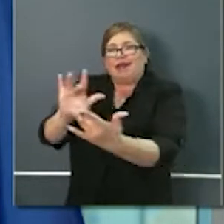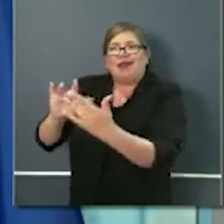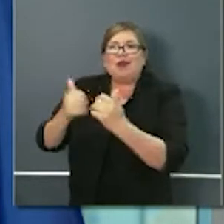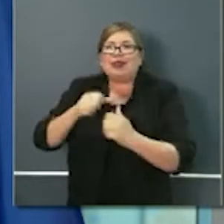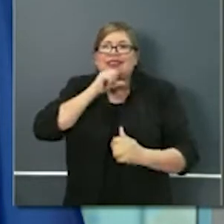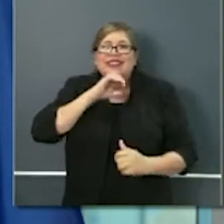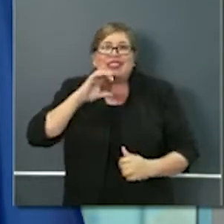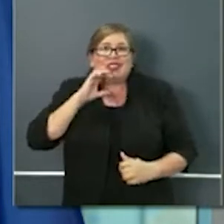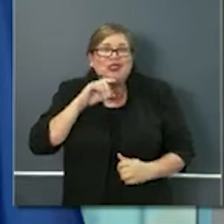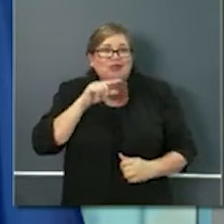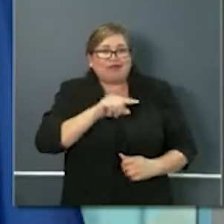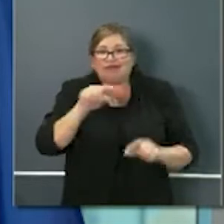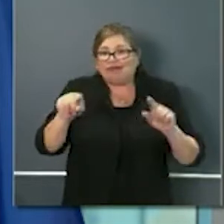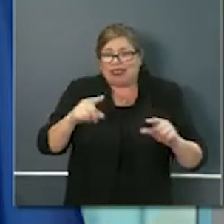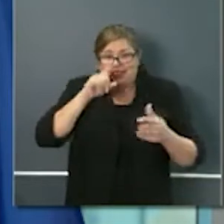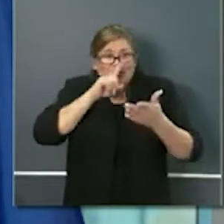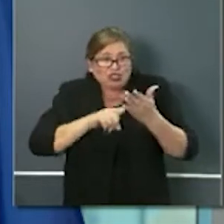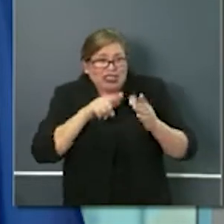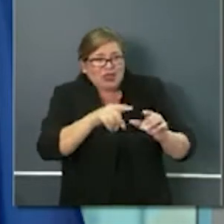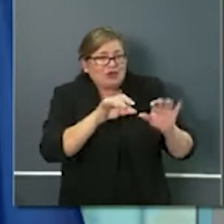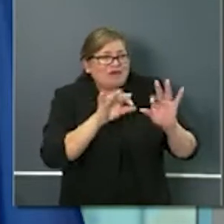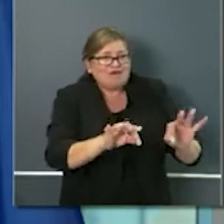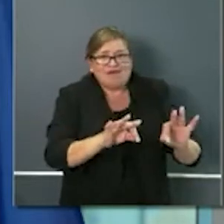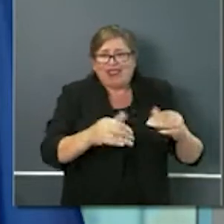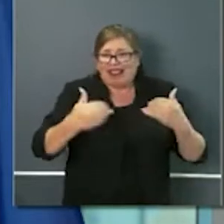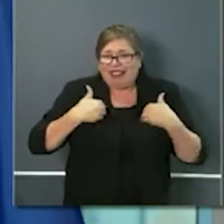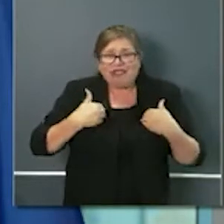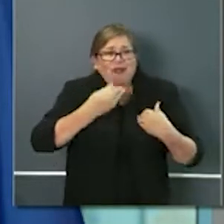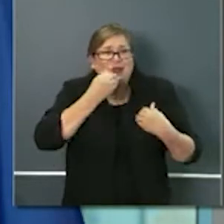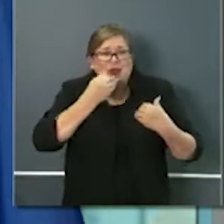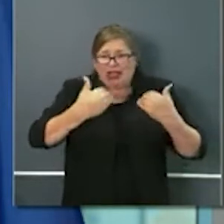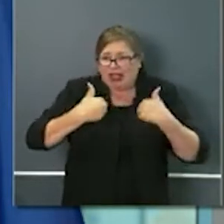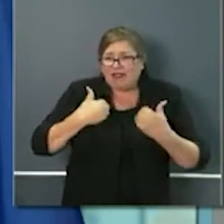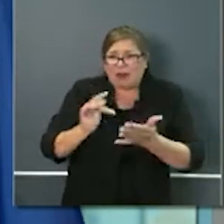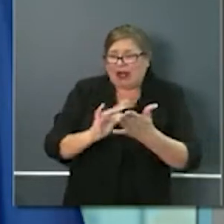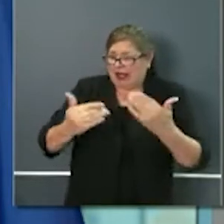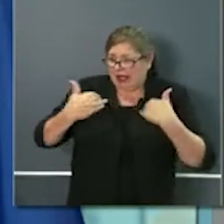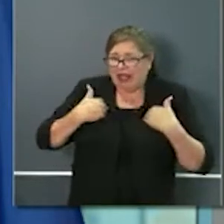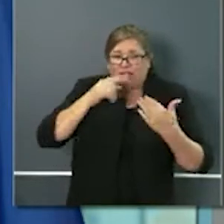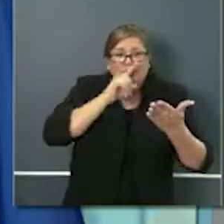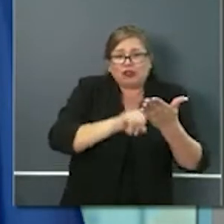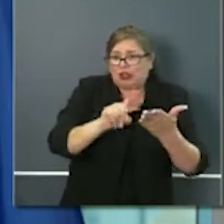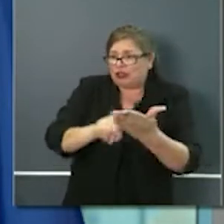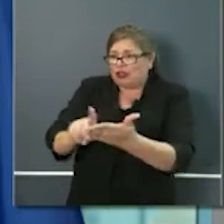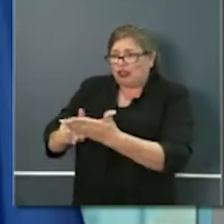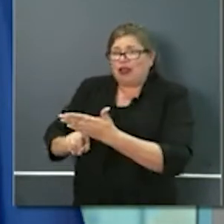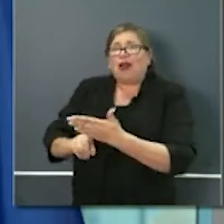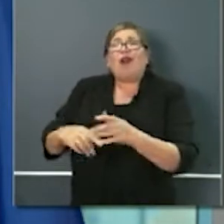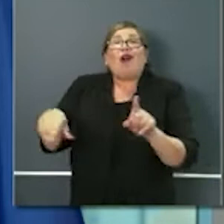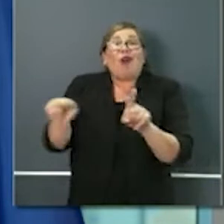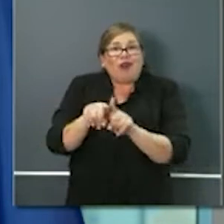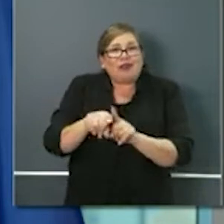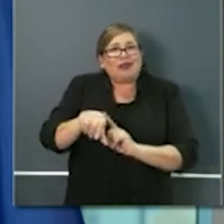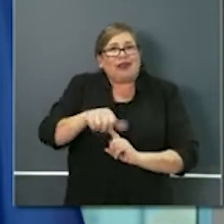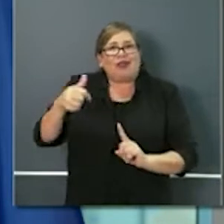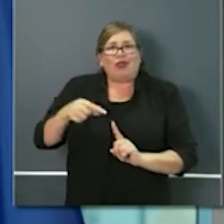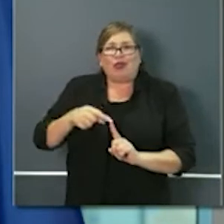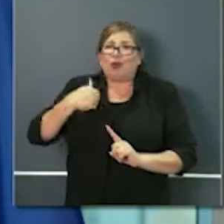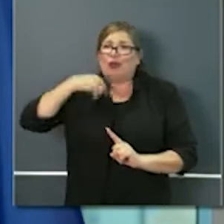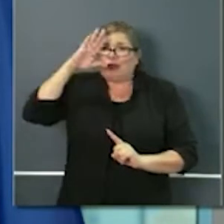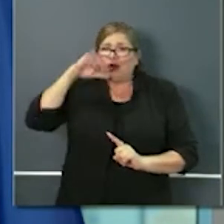to check in not just for wellness checks related to food and medicine but the deep anxiety people are feeling